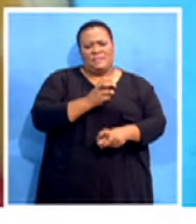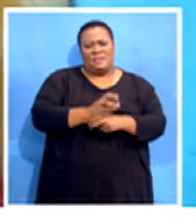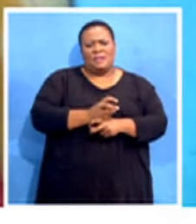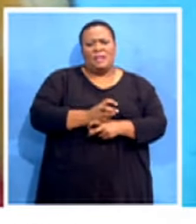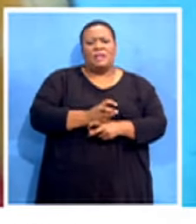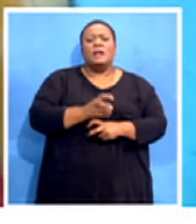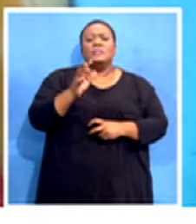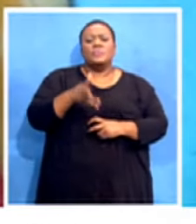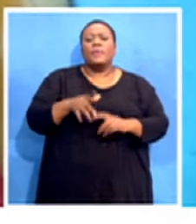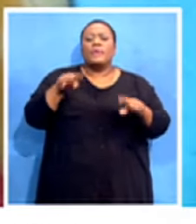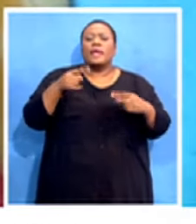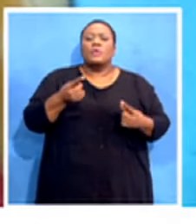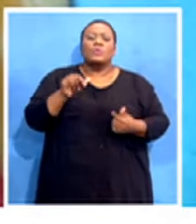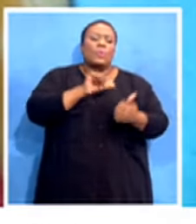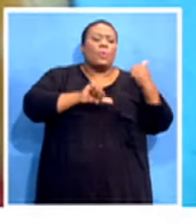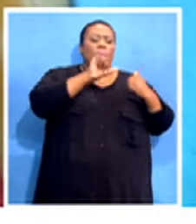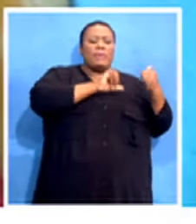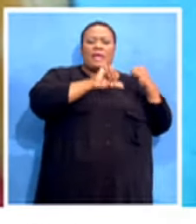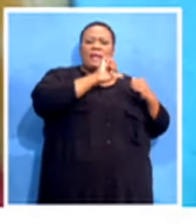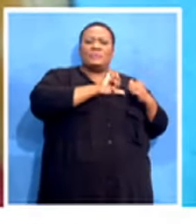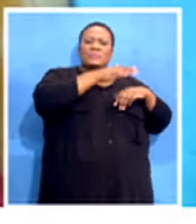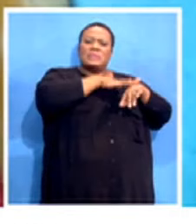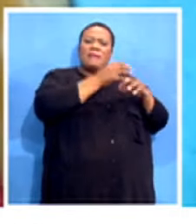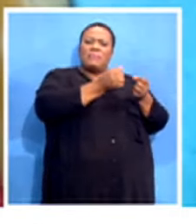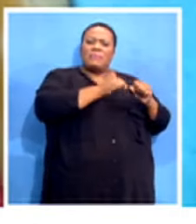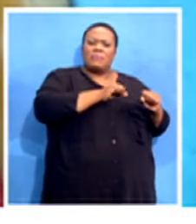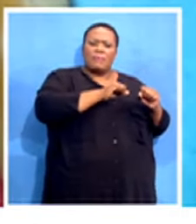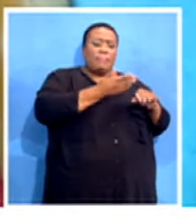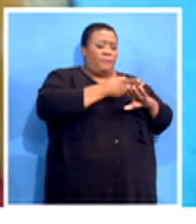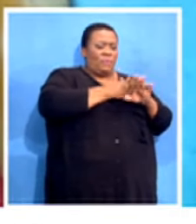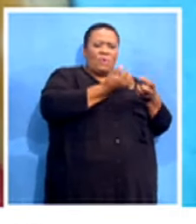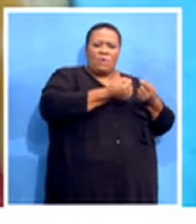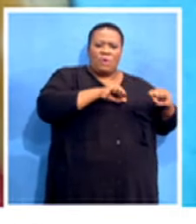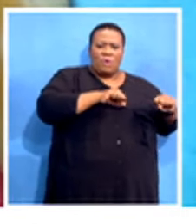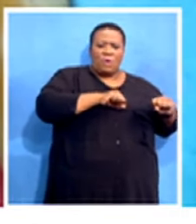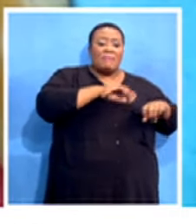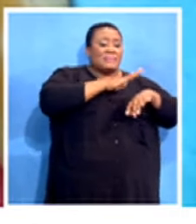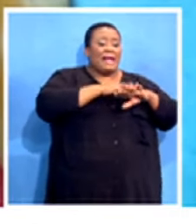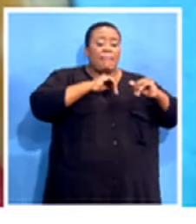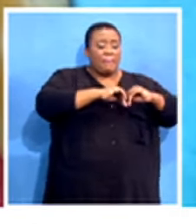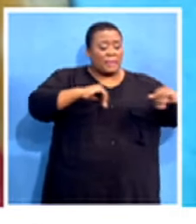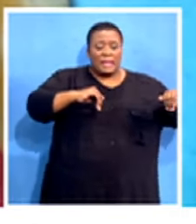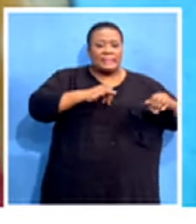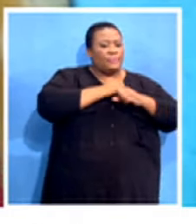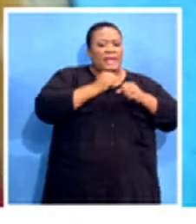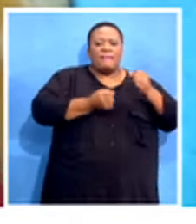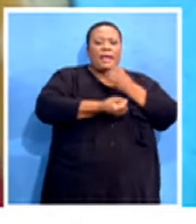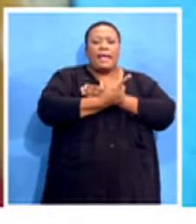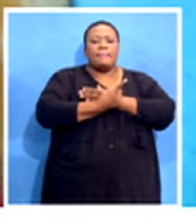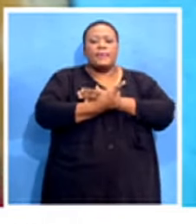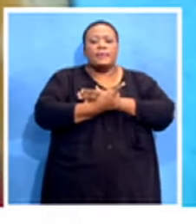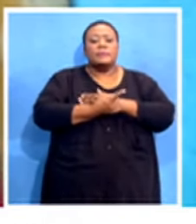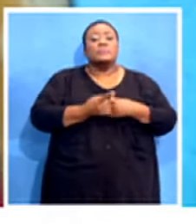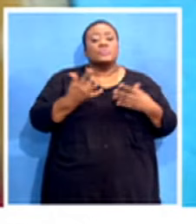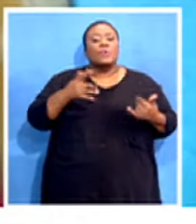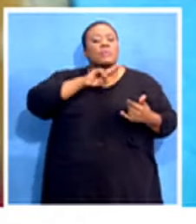we can't regress and go back to... In fact, even during the apartheid time, it has never ever happened. We're just seeing these funny ways. That's